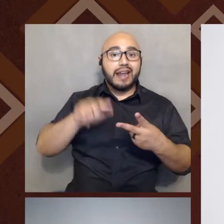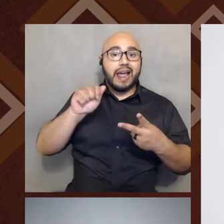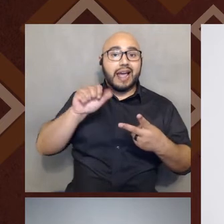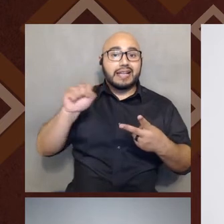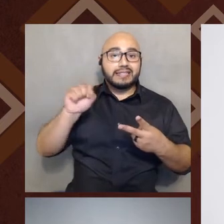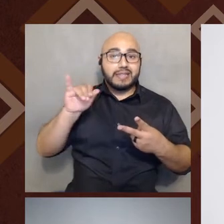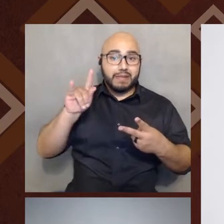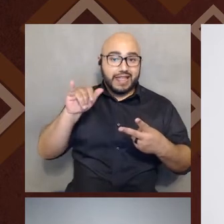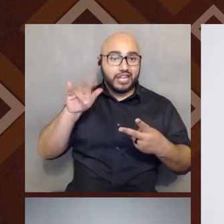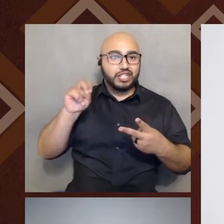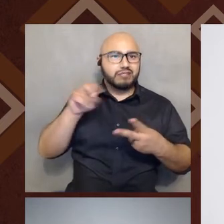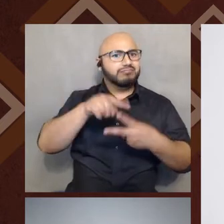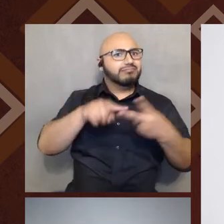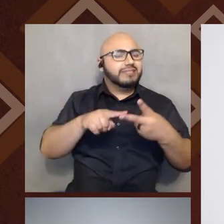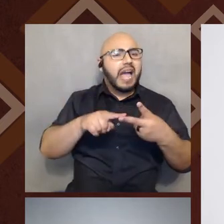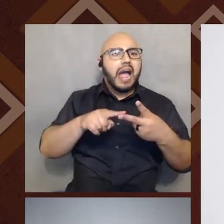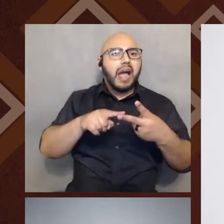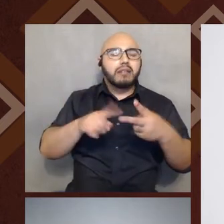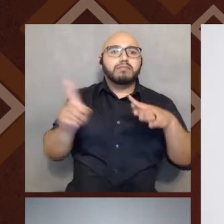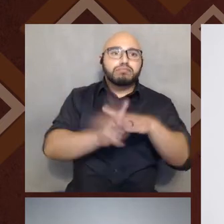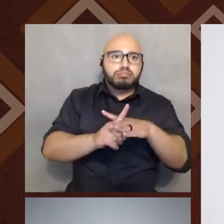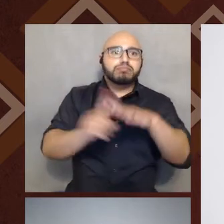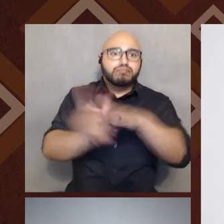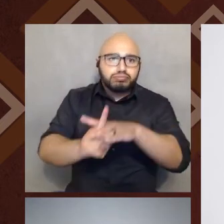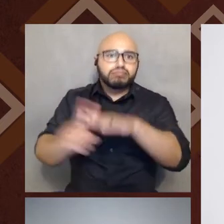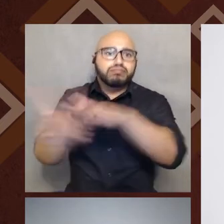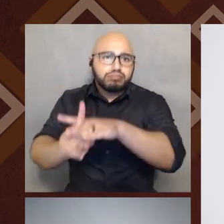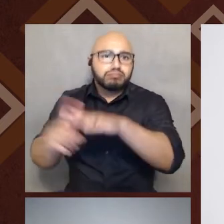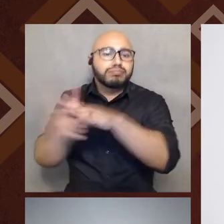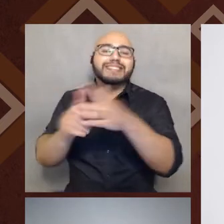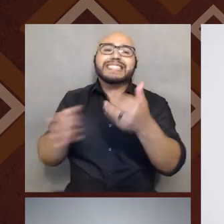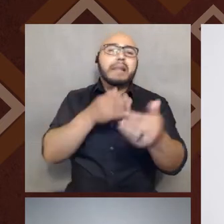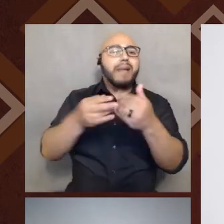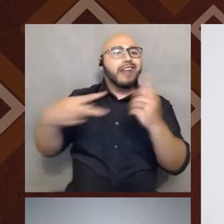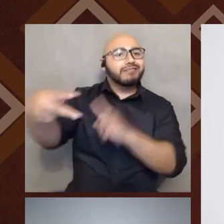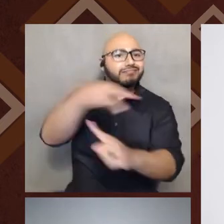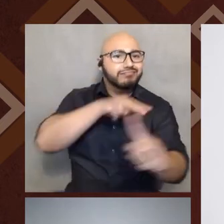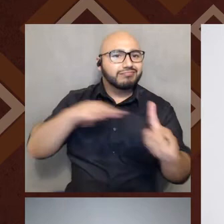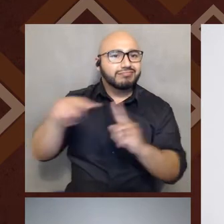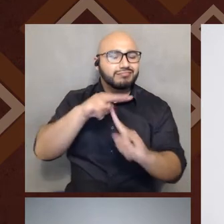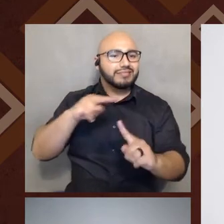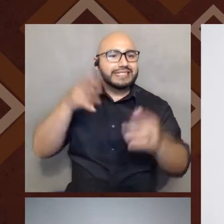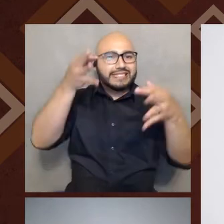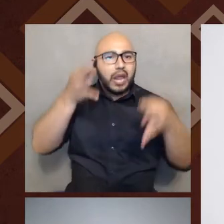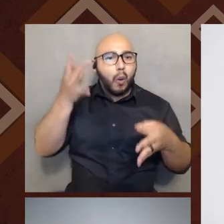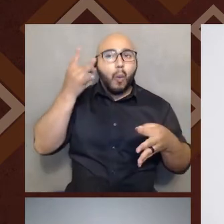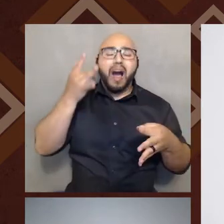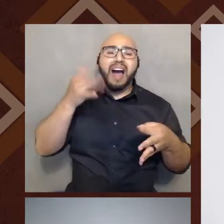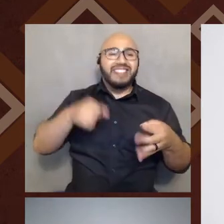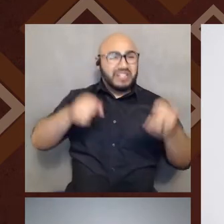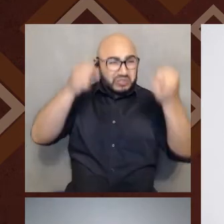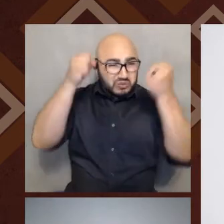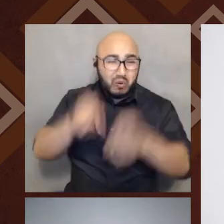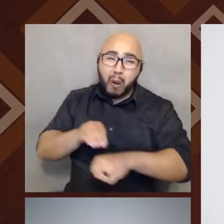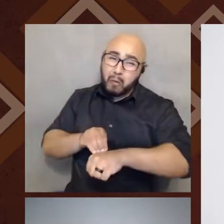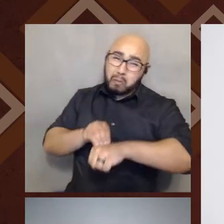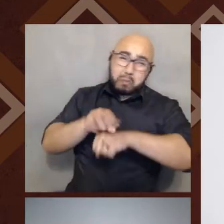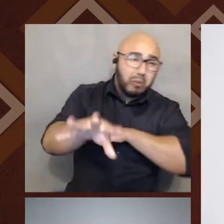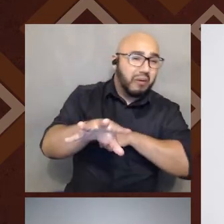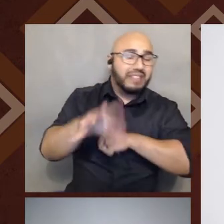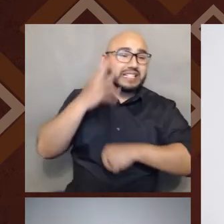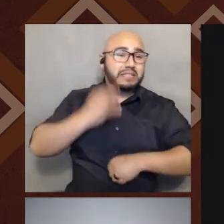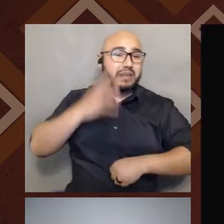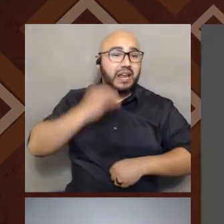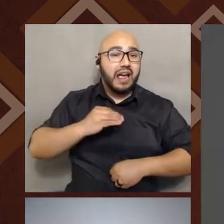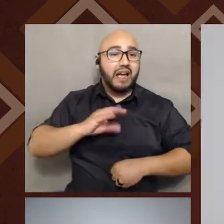key concepts that keep emerging no matter what perspective you take because they are so salient in the experience of Chicanx people.